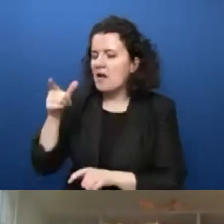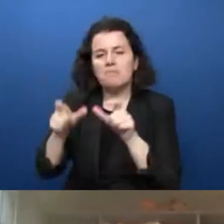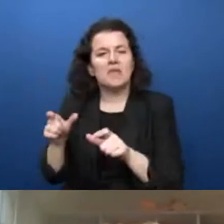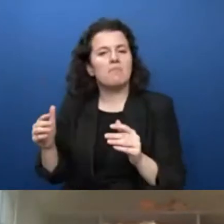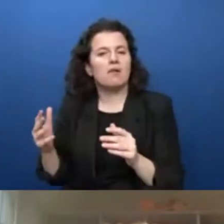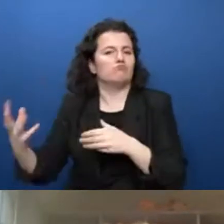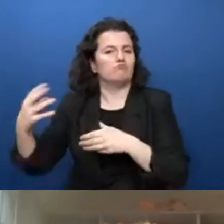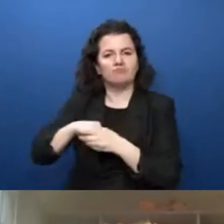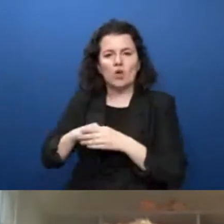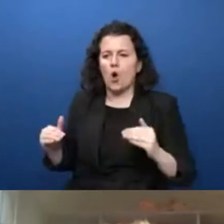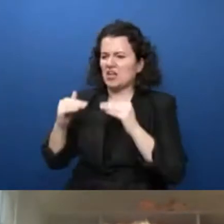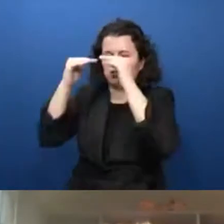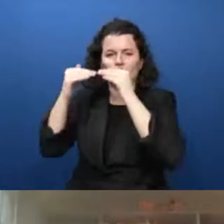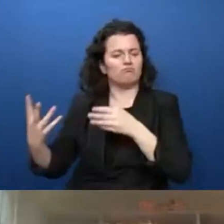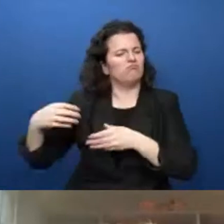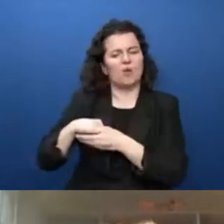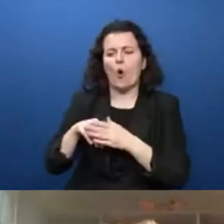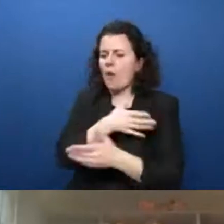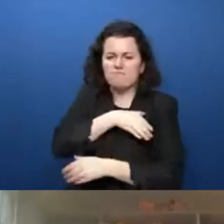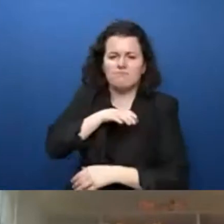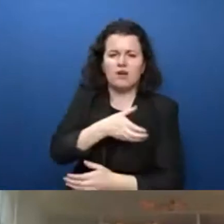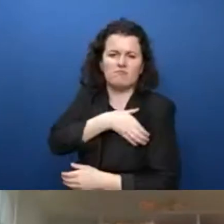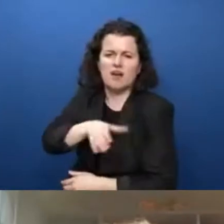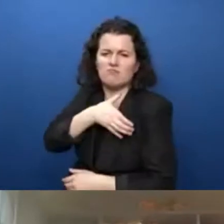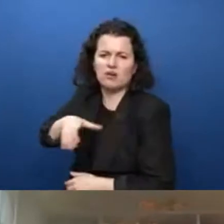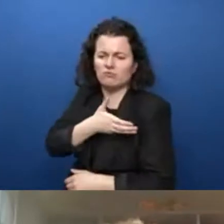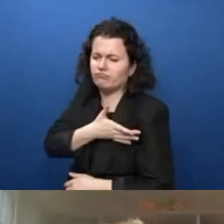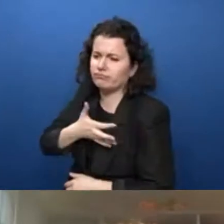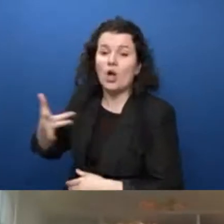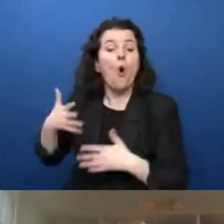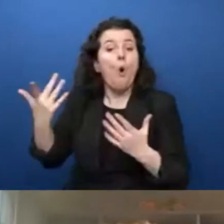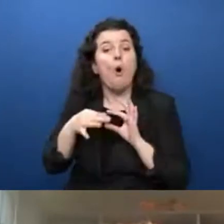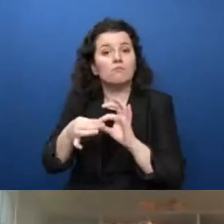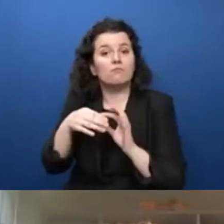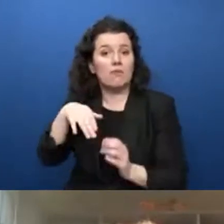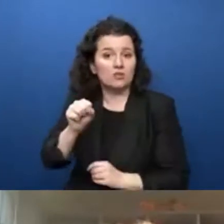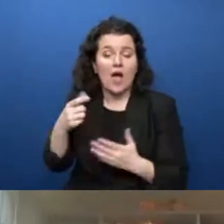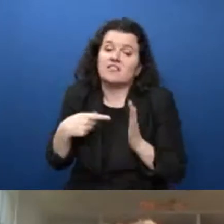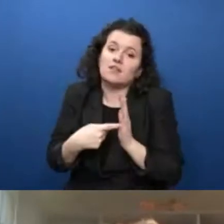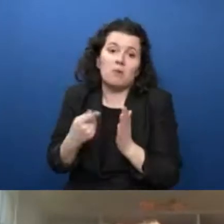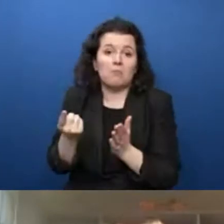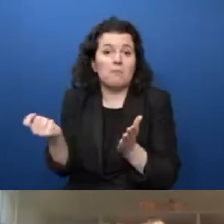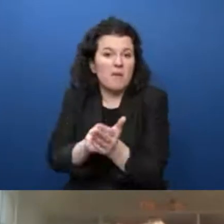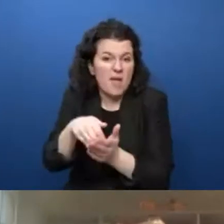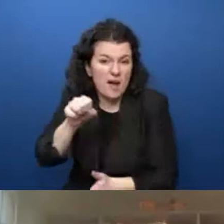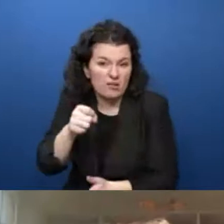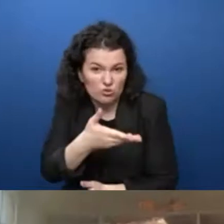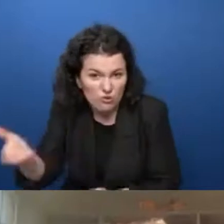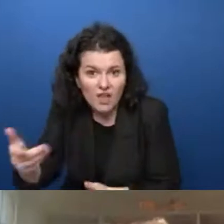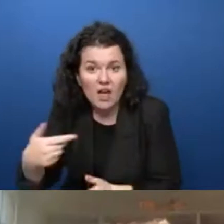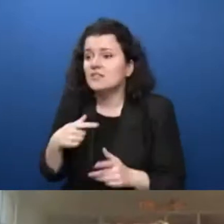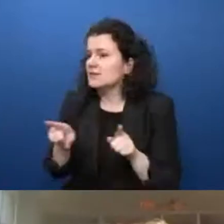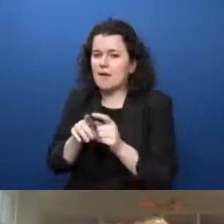to achieve more. And that's not just our customers, but the customers of our customers. But more importantly, those